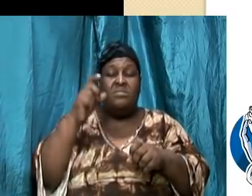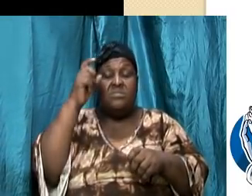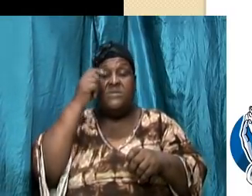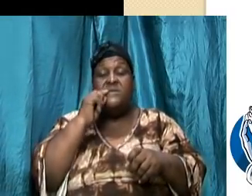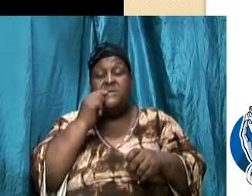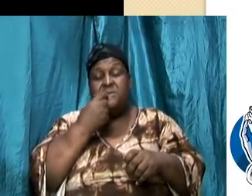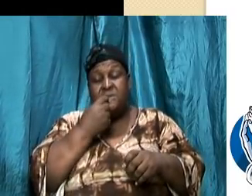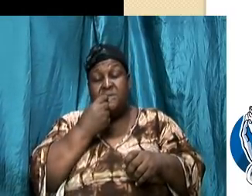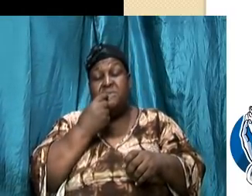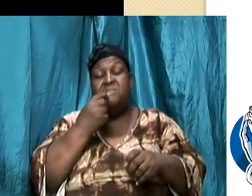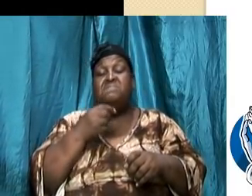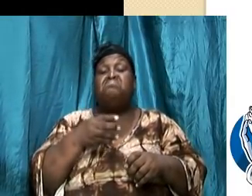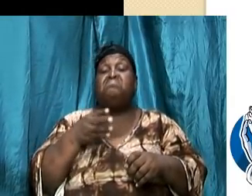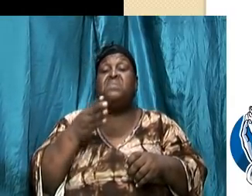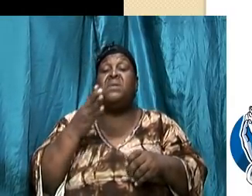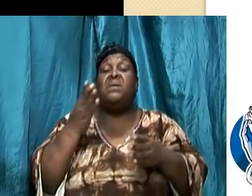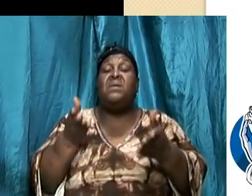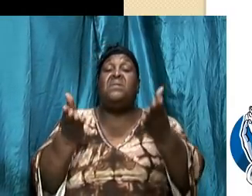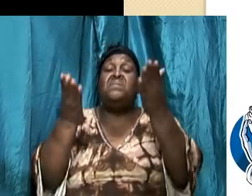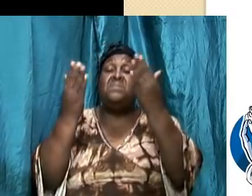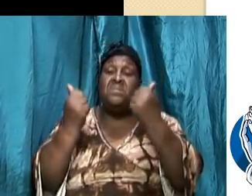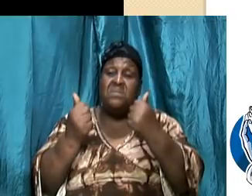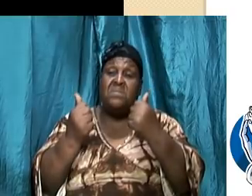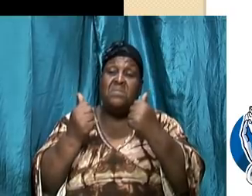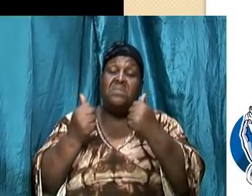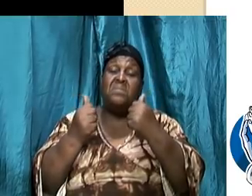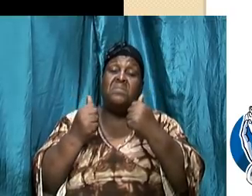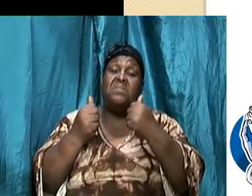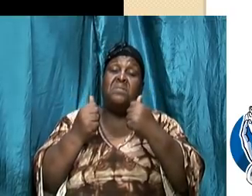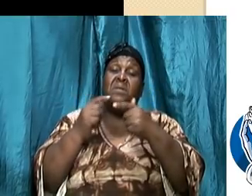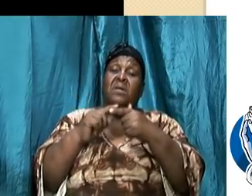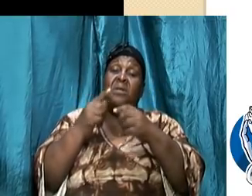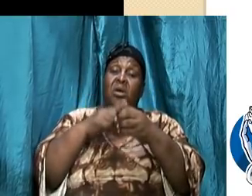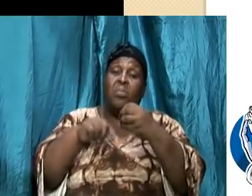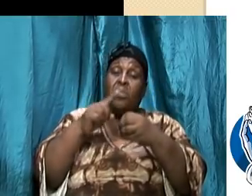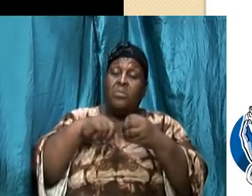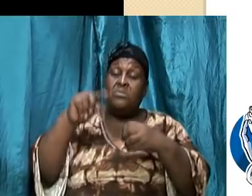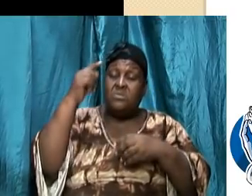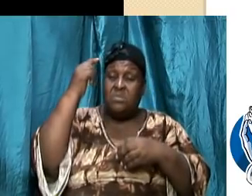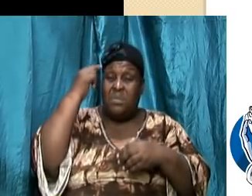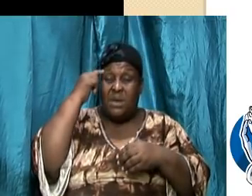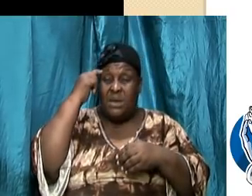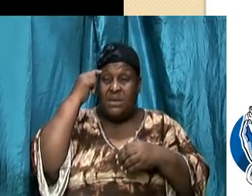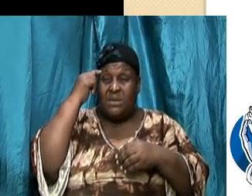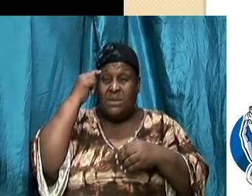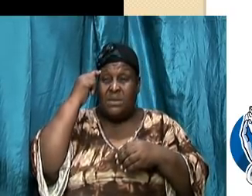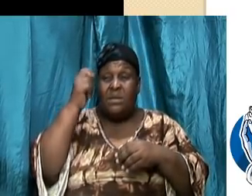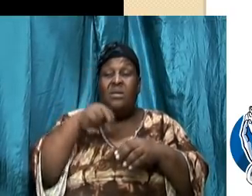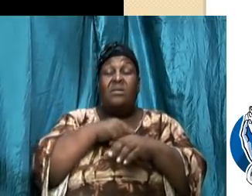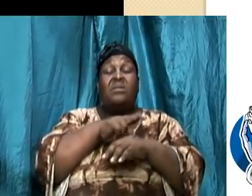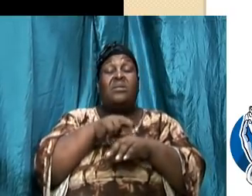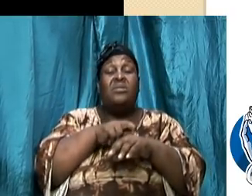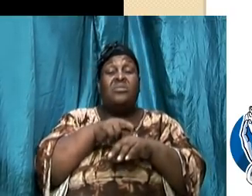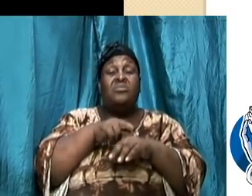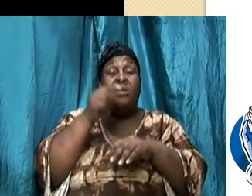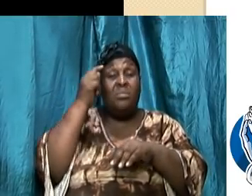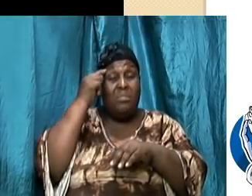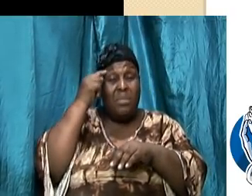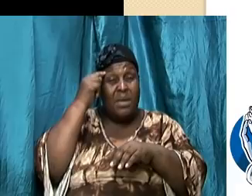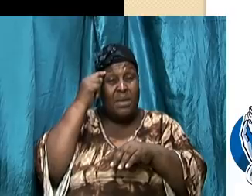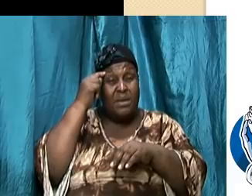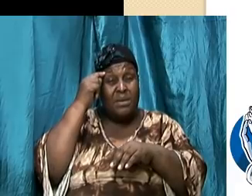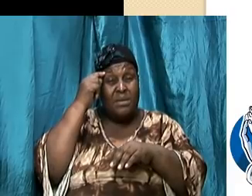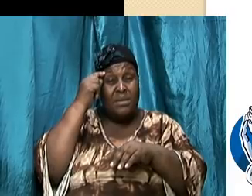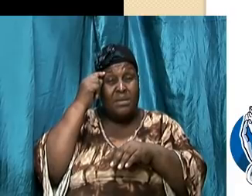attention to the condition of our minds because naturally the mind opposed God